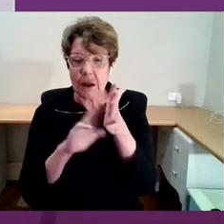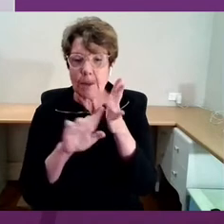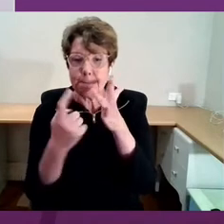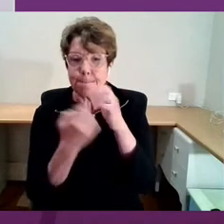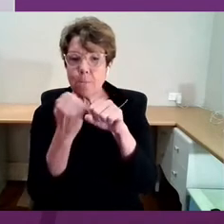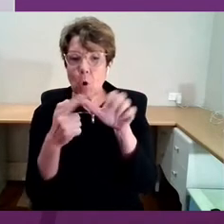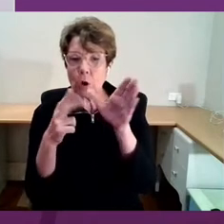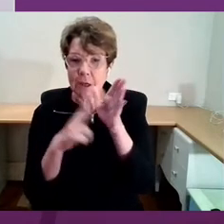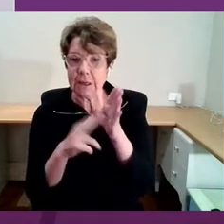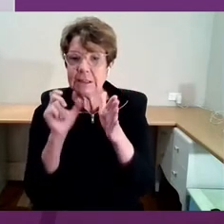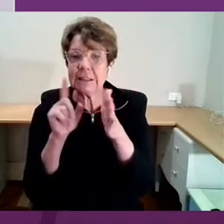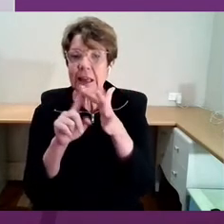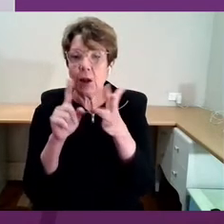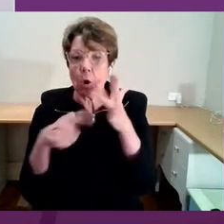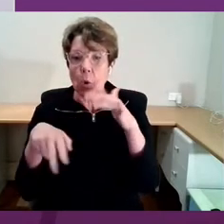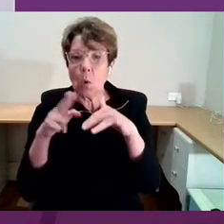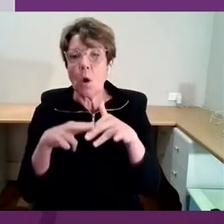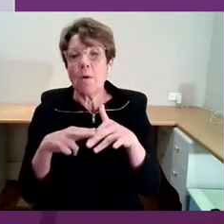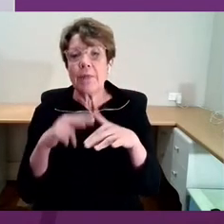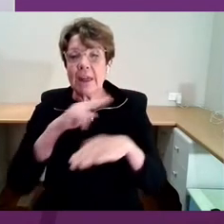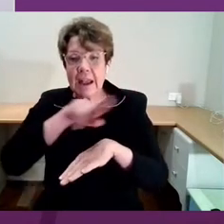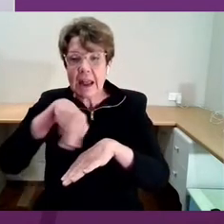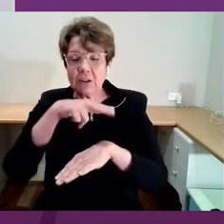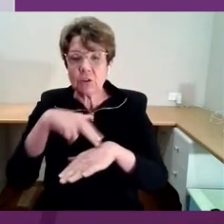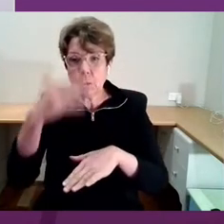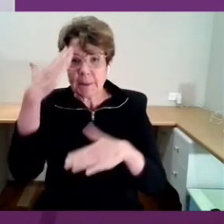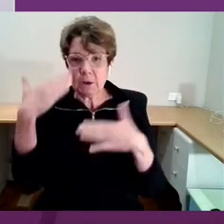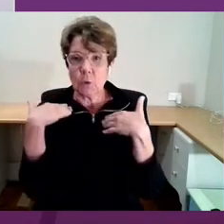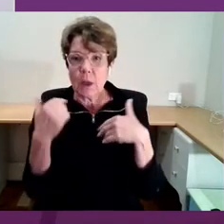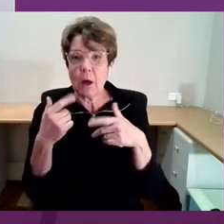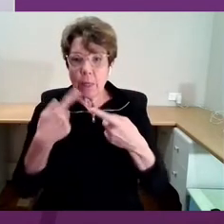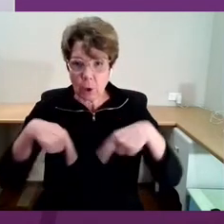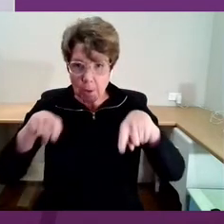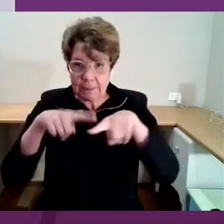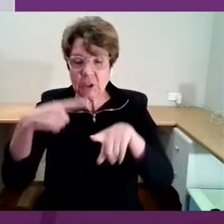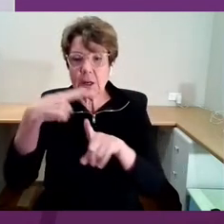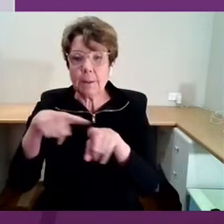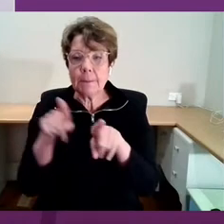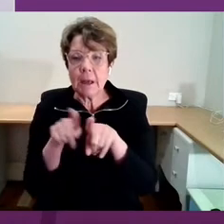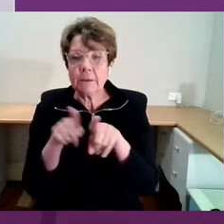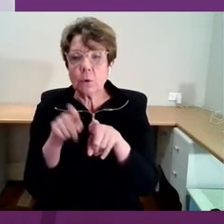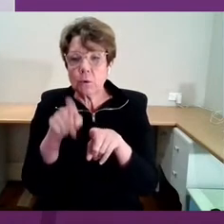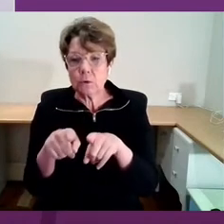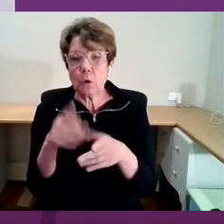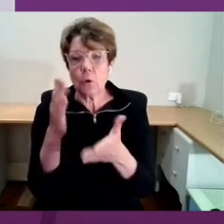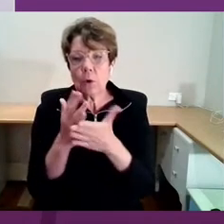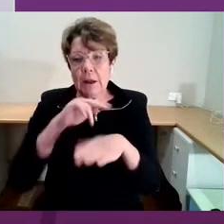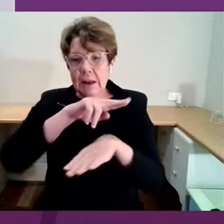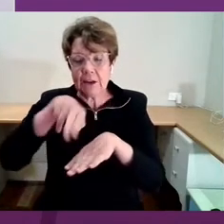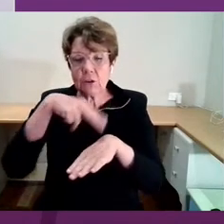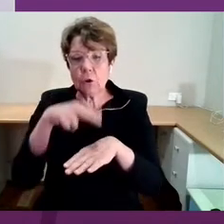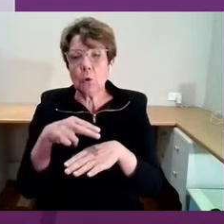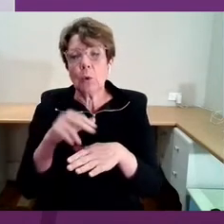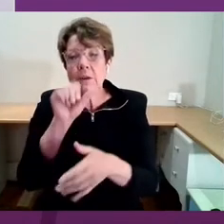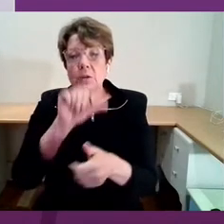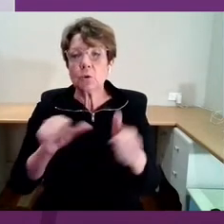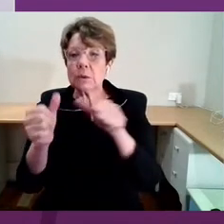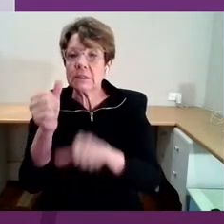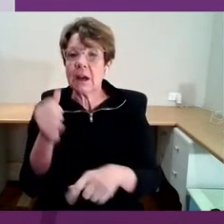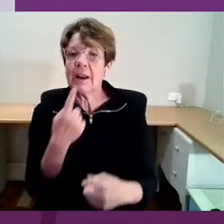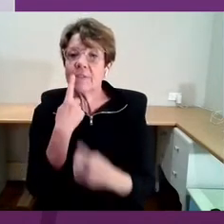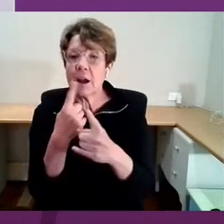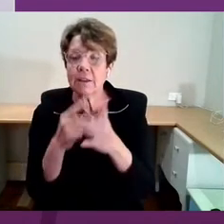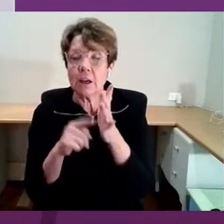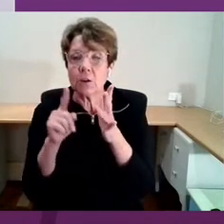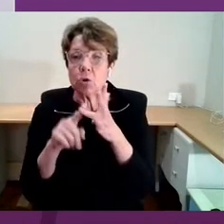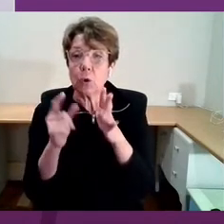National Mental Health Commission and National Suicide Prevention Advisor to Prime Minister Scott Morrison. Christine, thank you for